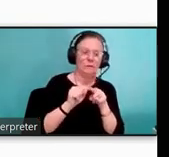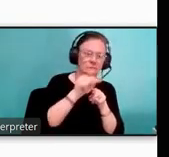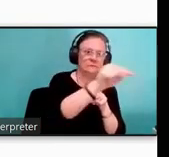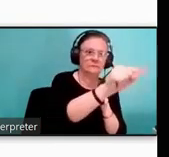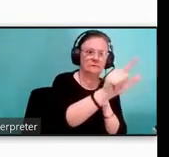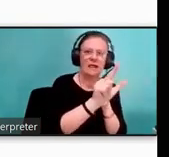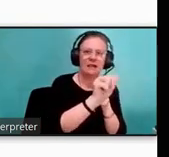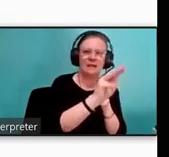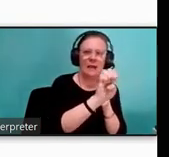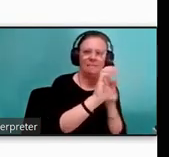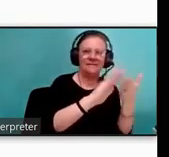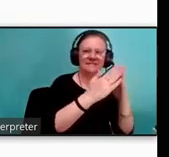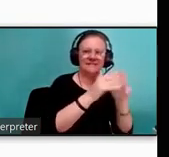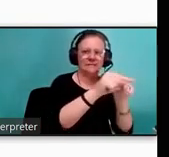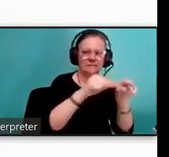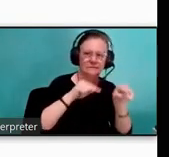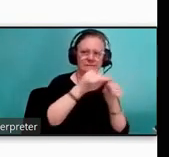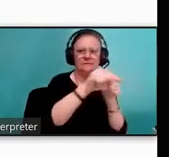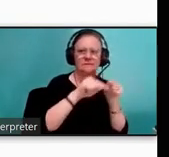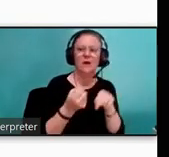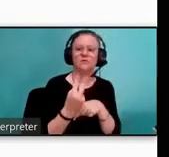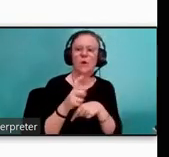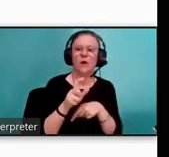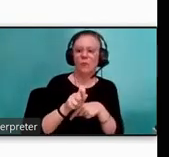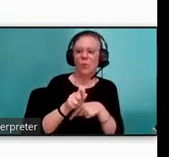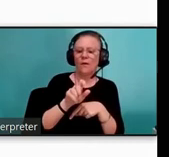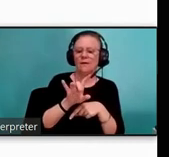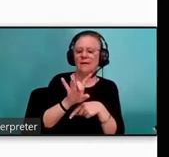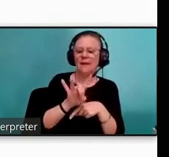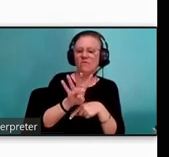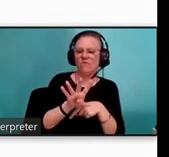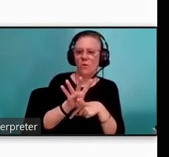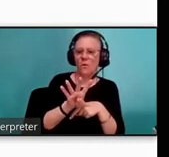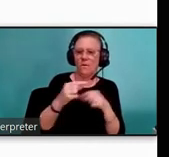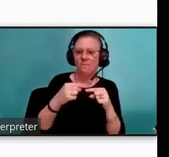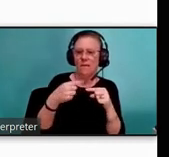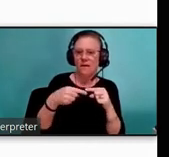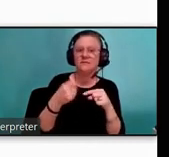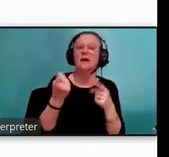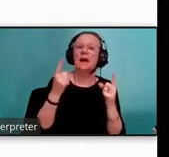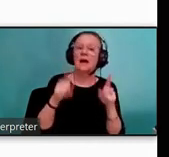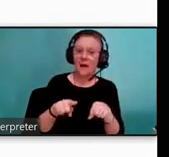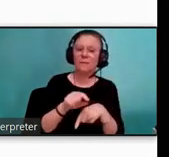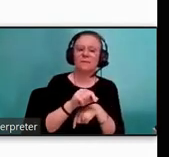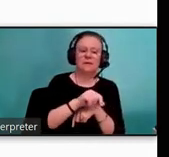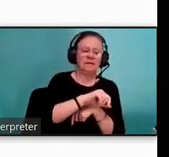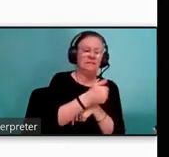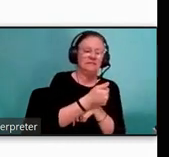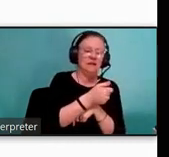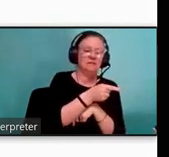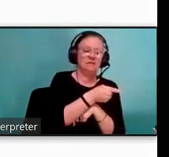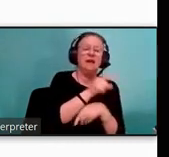and Schreier, about 12.84 miles. After the 10L was canceled, the 10L was modified